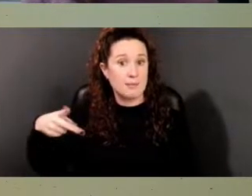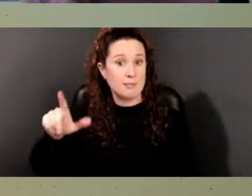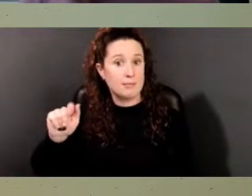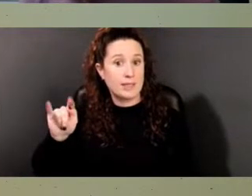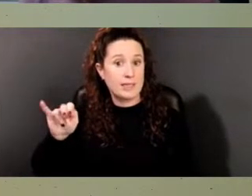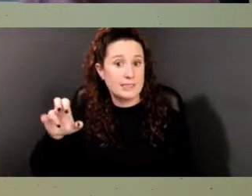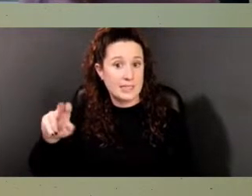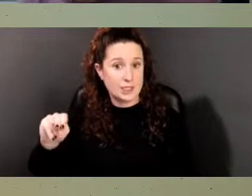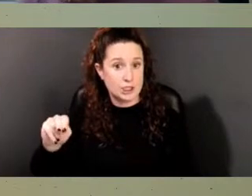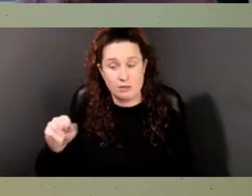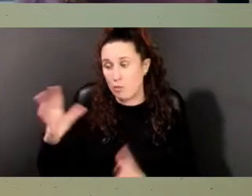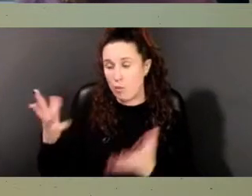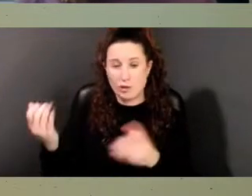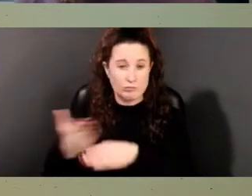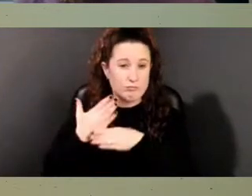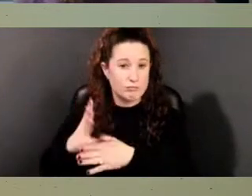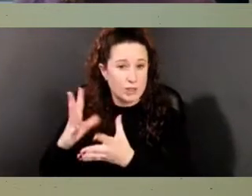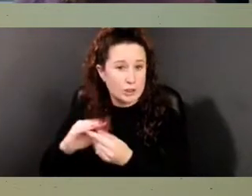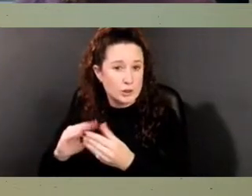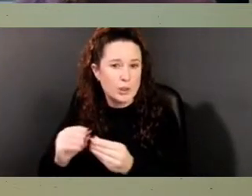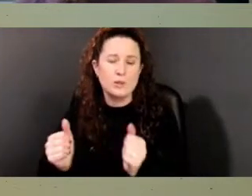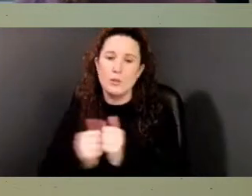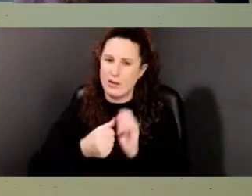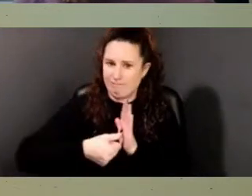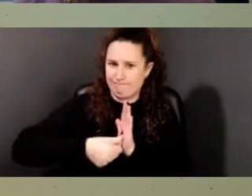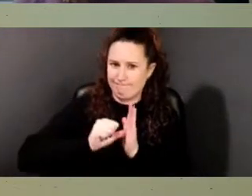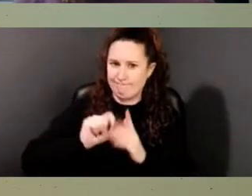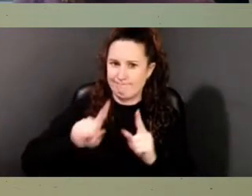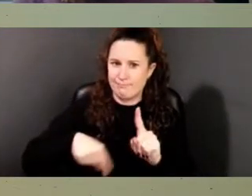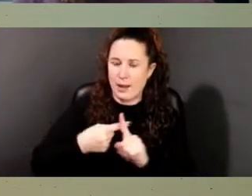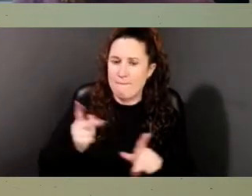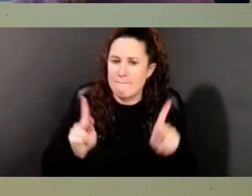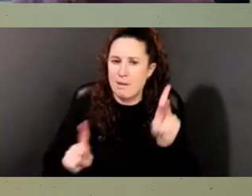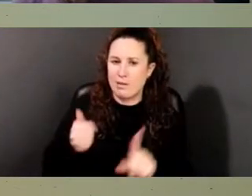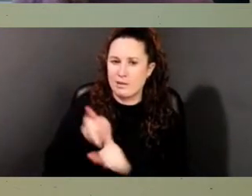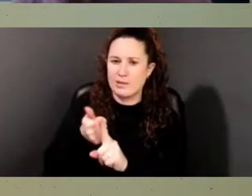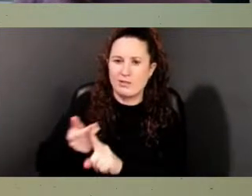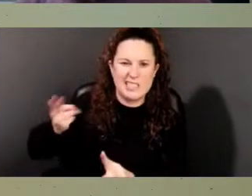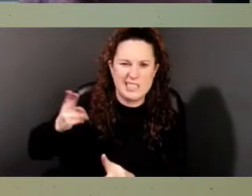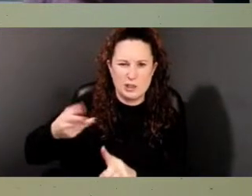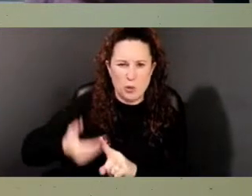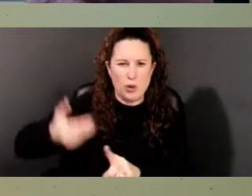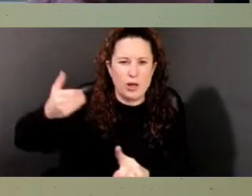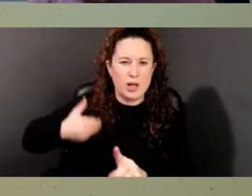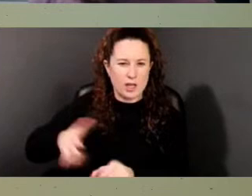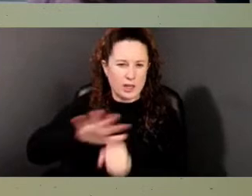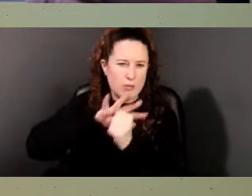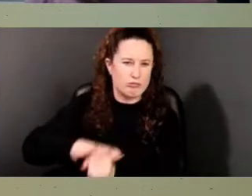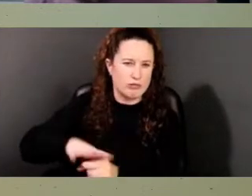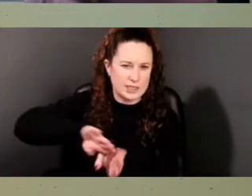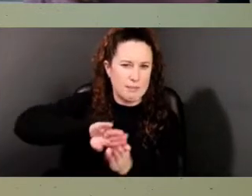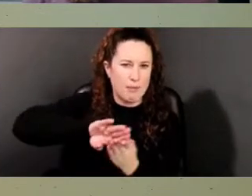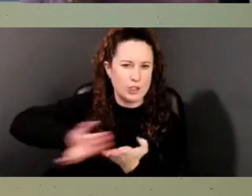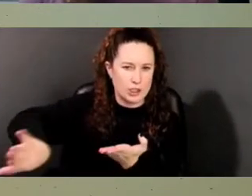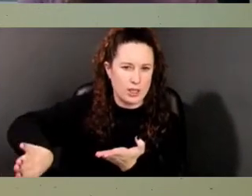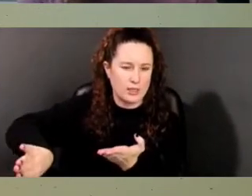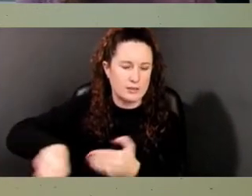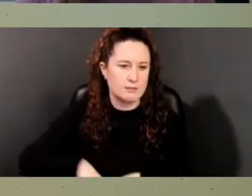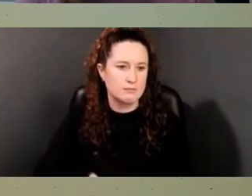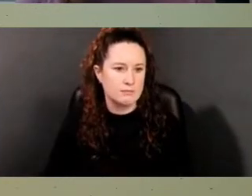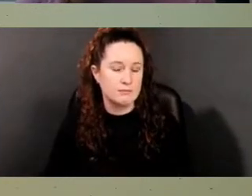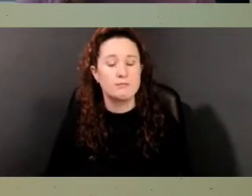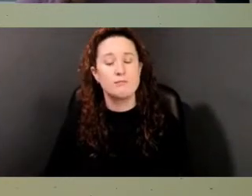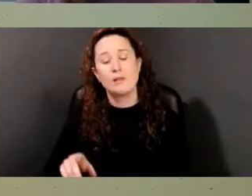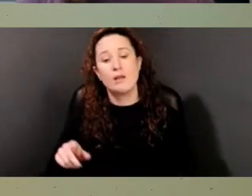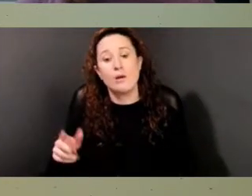of historically oppressed and marginalized people. Through the project, the site endeavors to